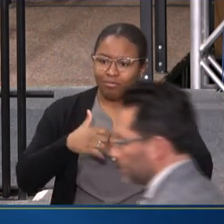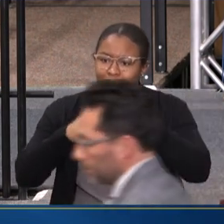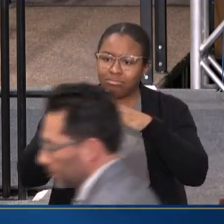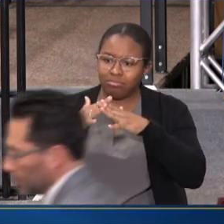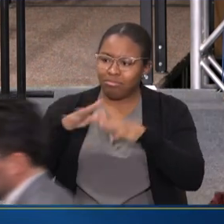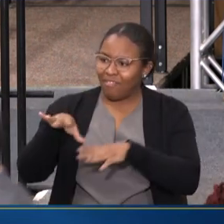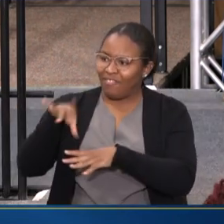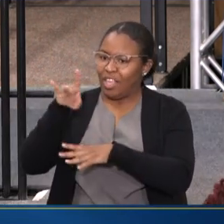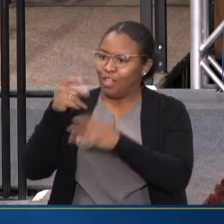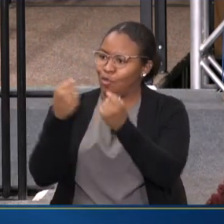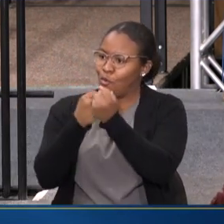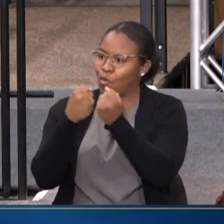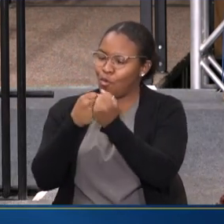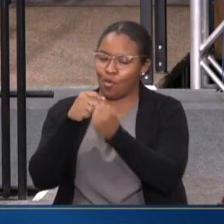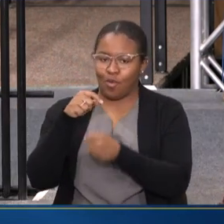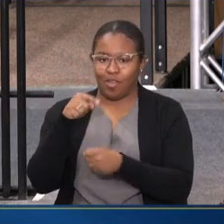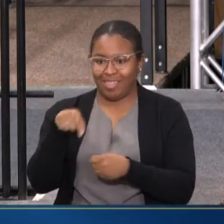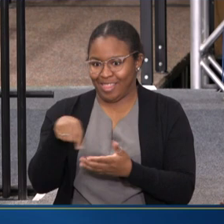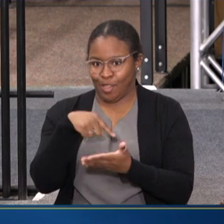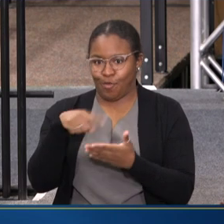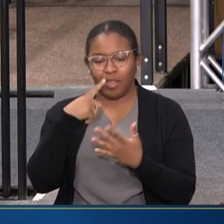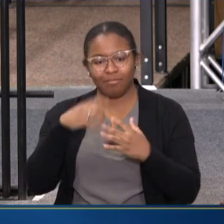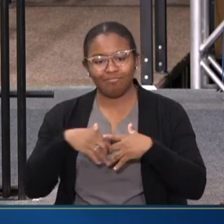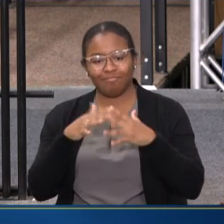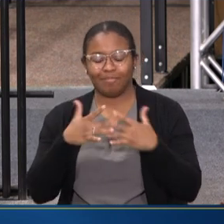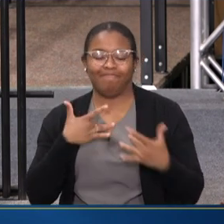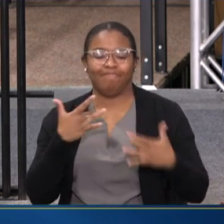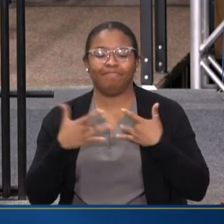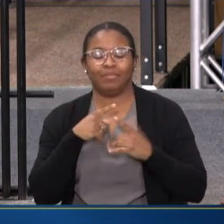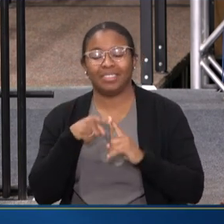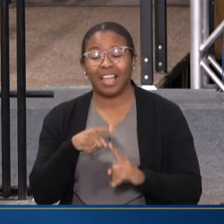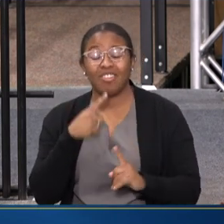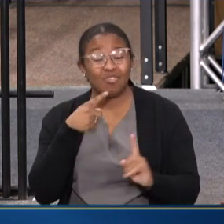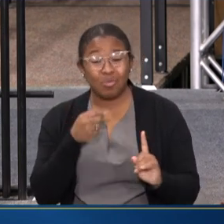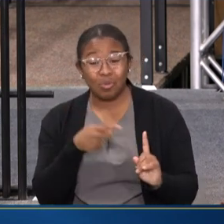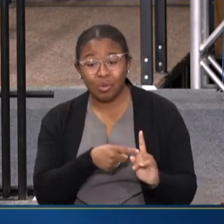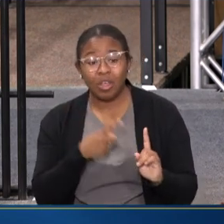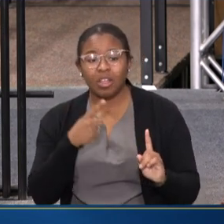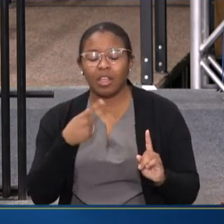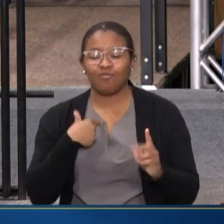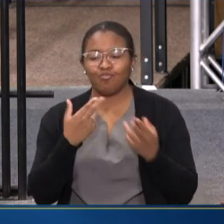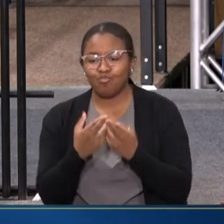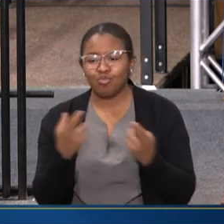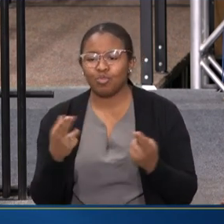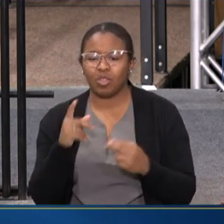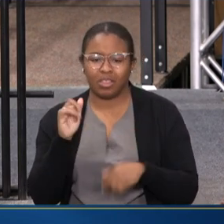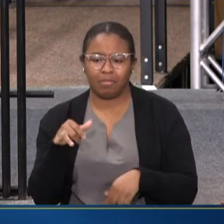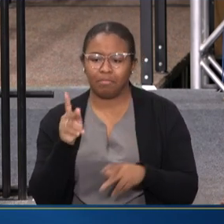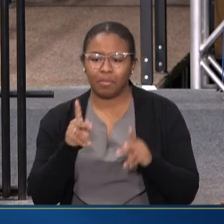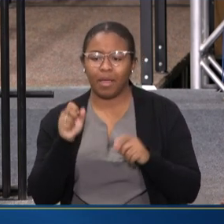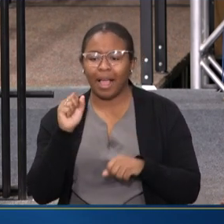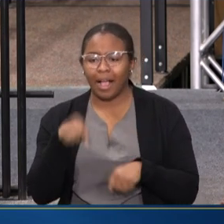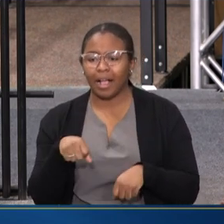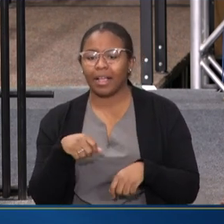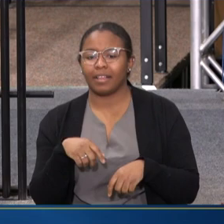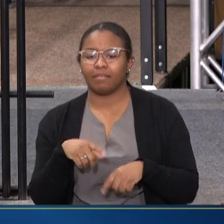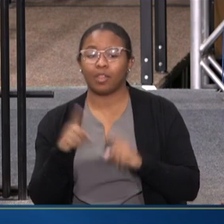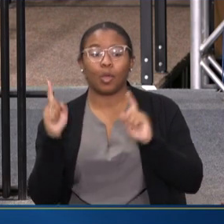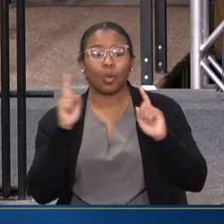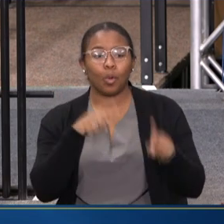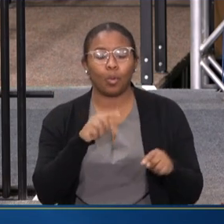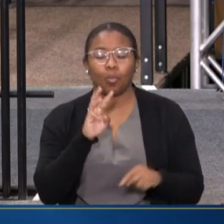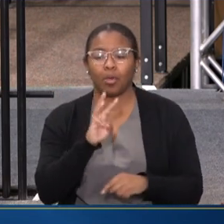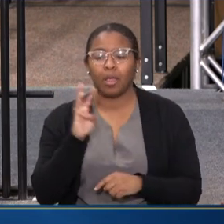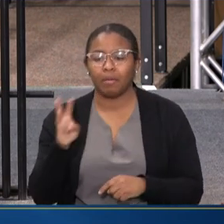SUPPORT THIS WEEK. AND SO WHAT IT IS IS THIS IS A RESOURCE WHERE PEOPLE CAN, YOU KNOW, CAN GO TO THE